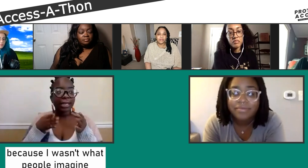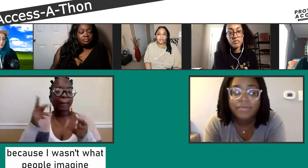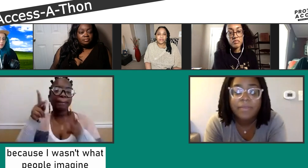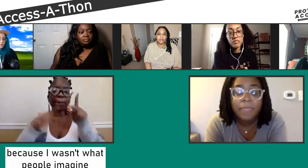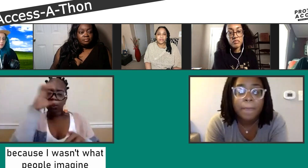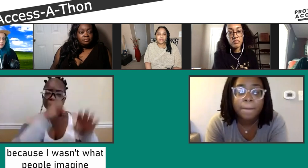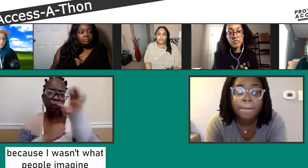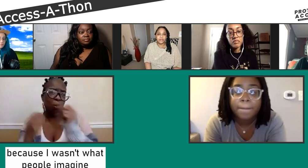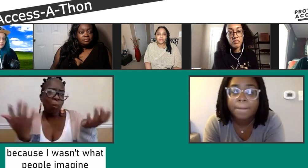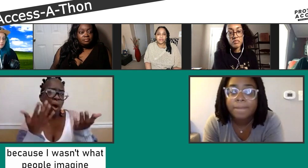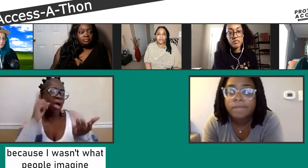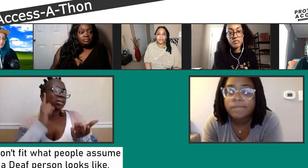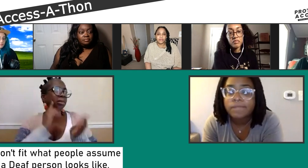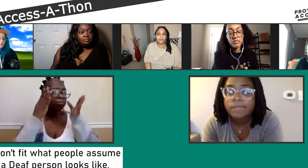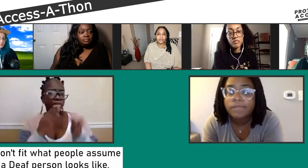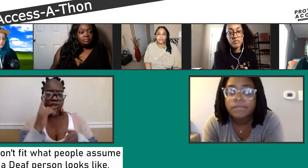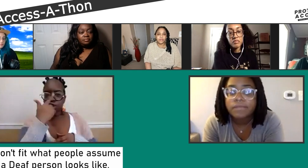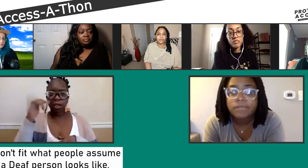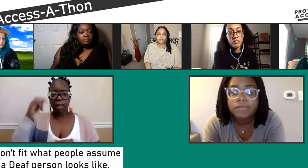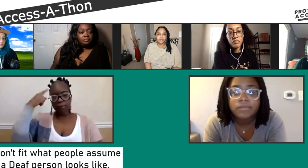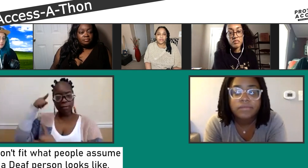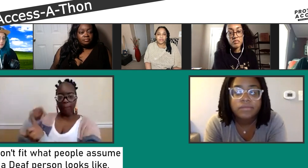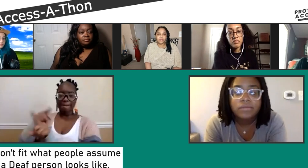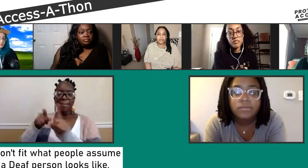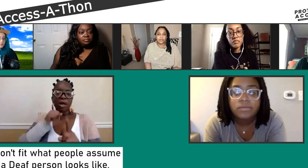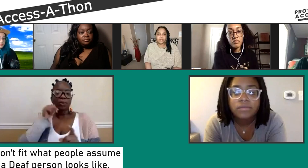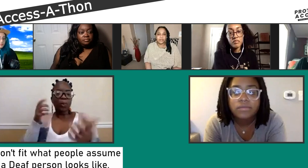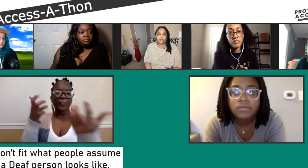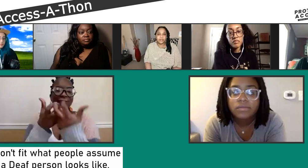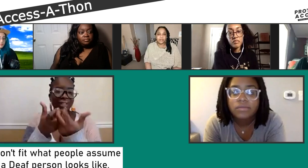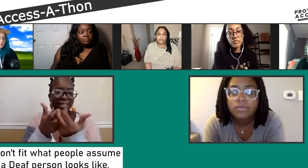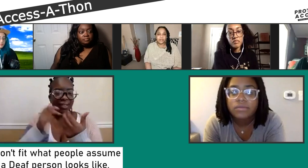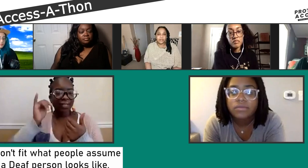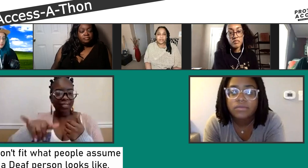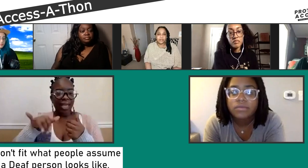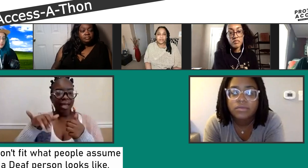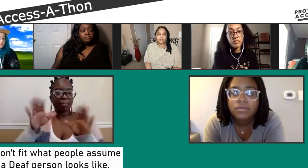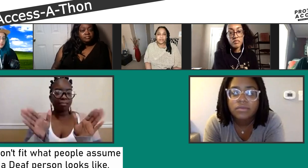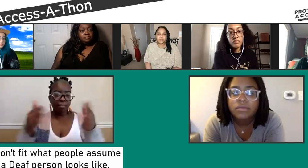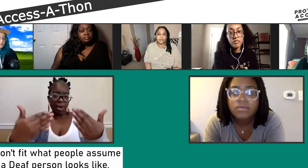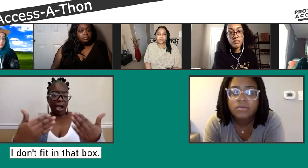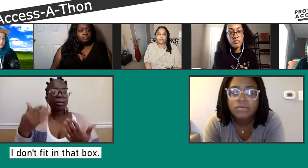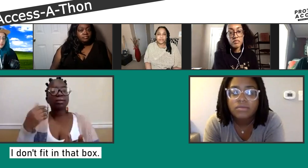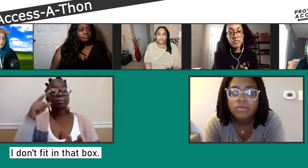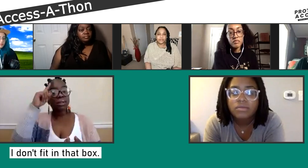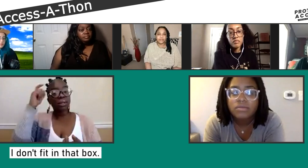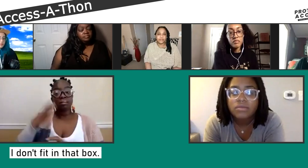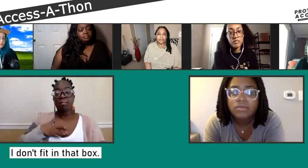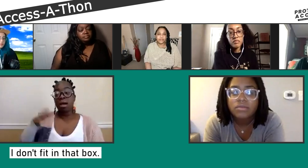And I envisioned a person, you know, for a deaf person, what that looked like for everyone else.